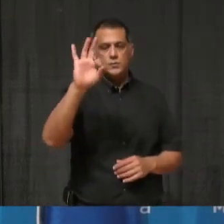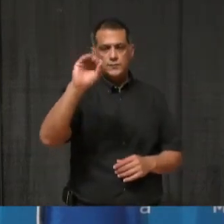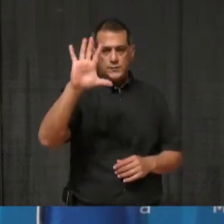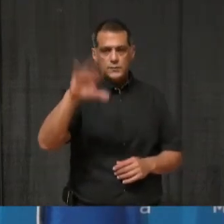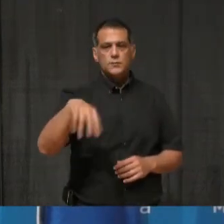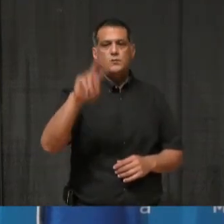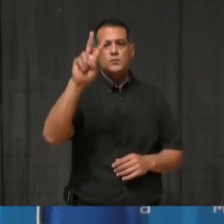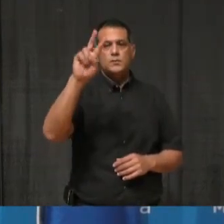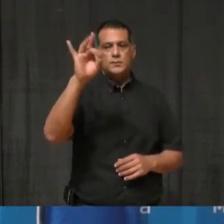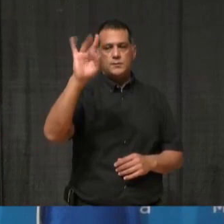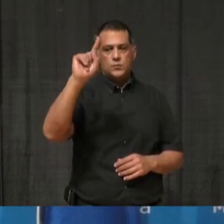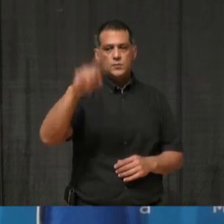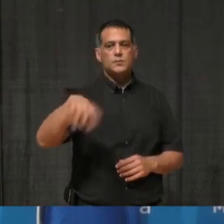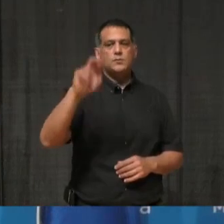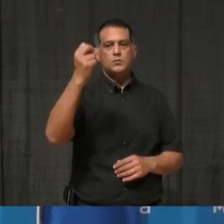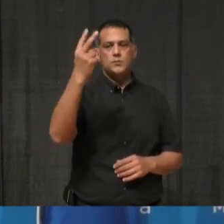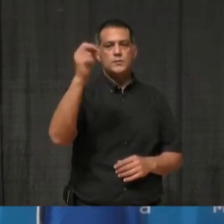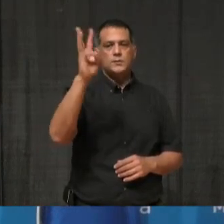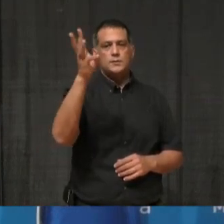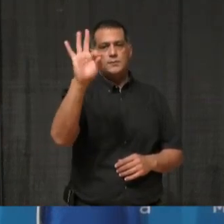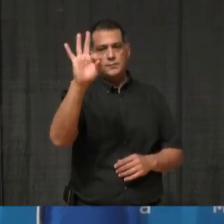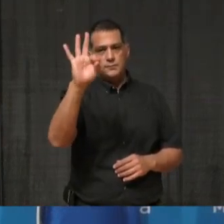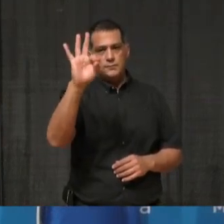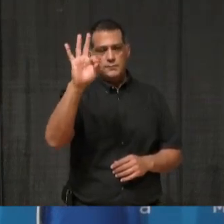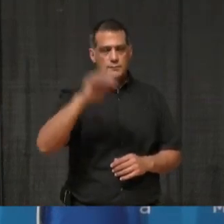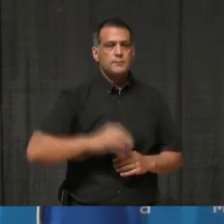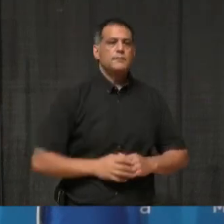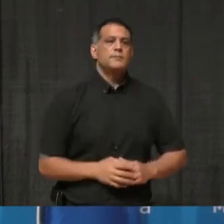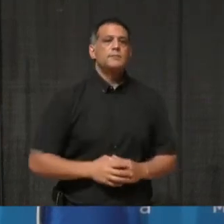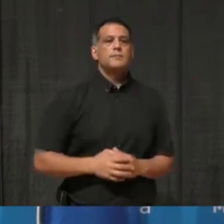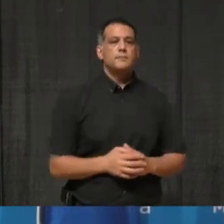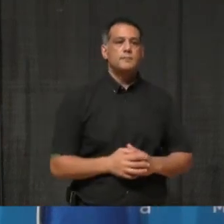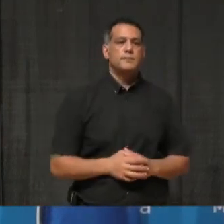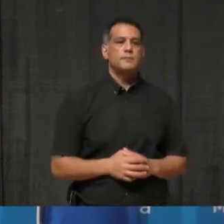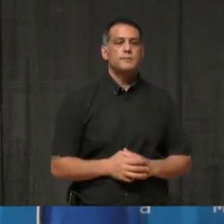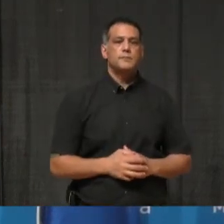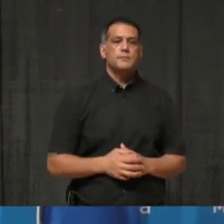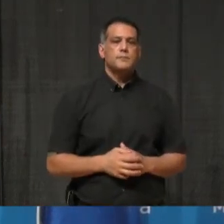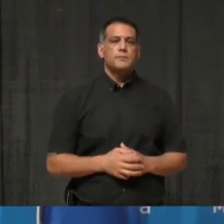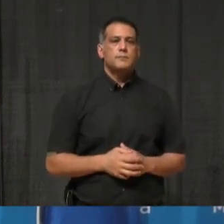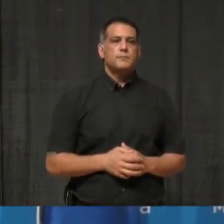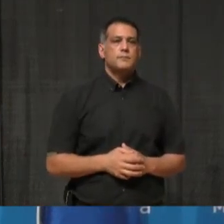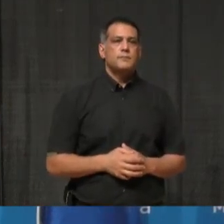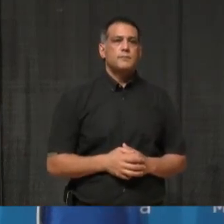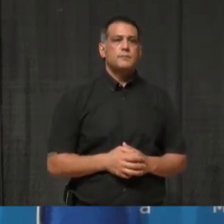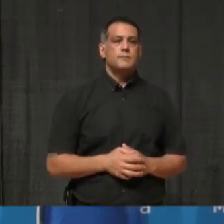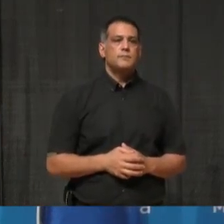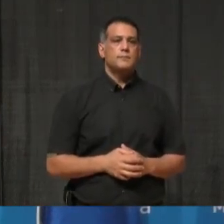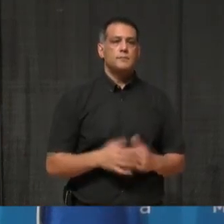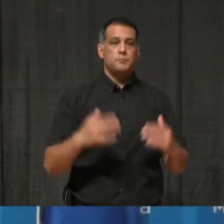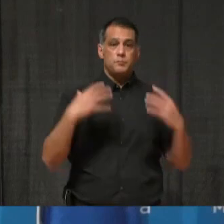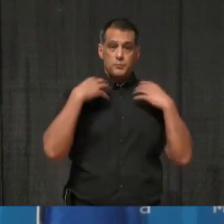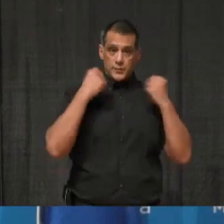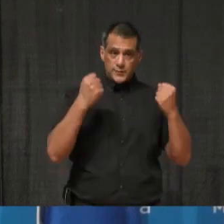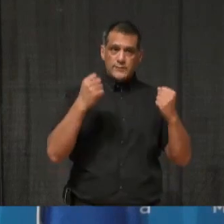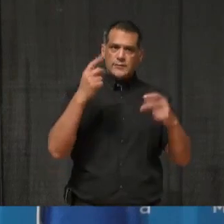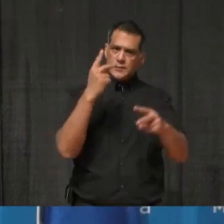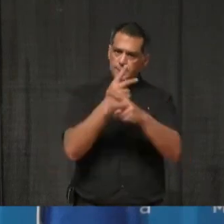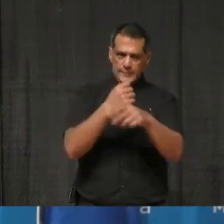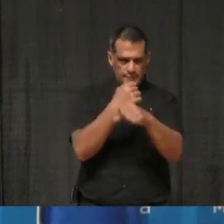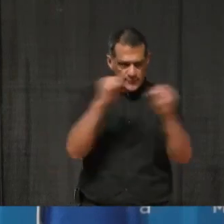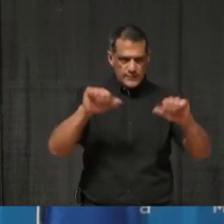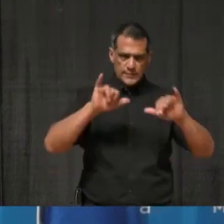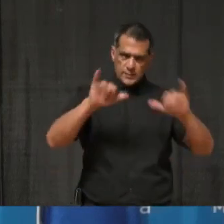-281-1269. Be well and stay safe, Mississauga.